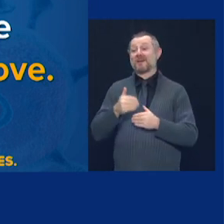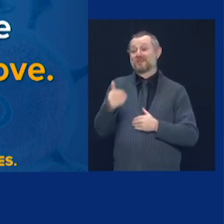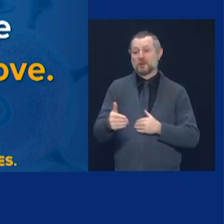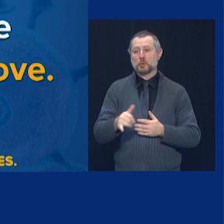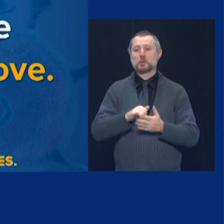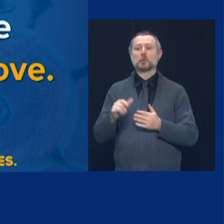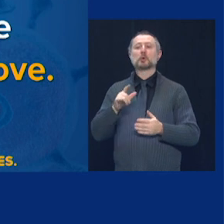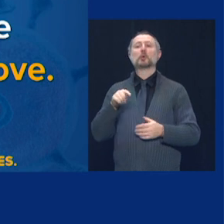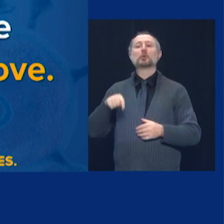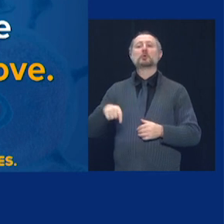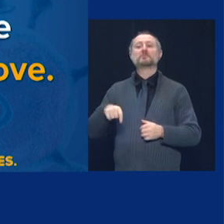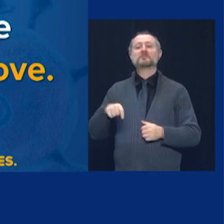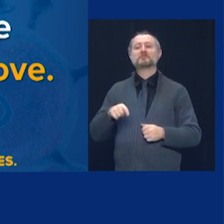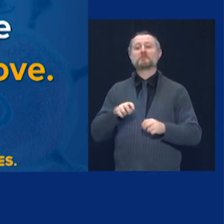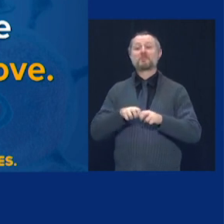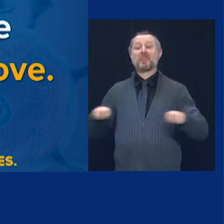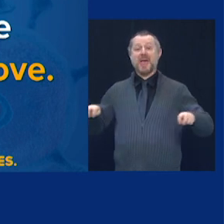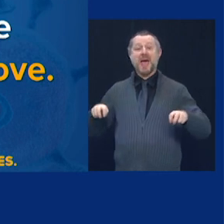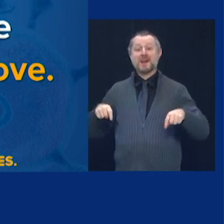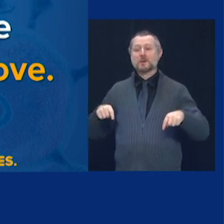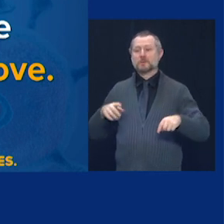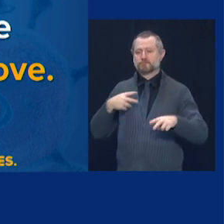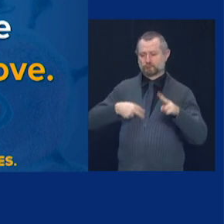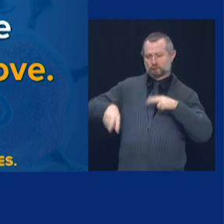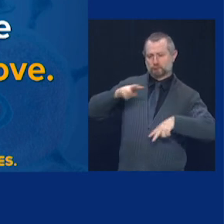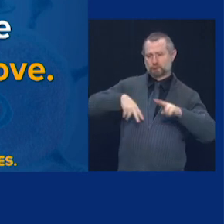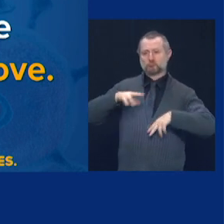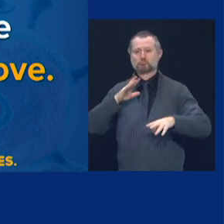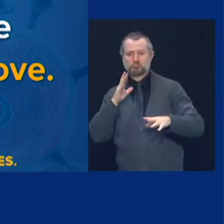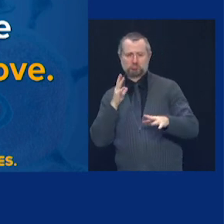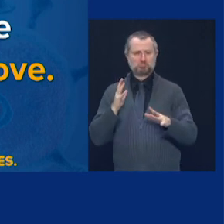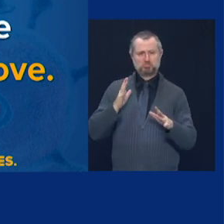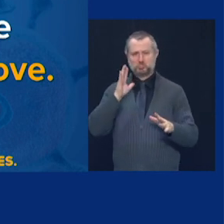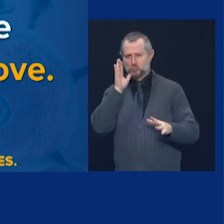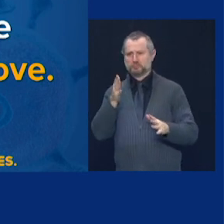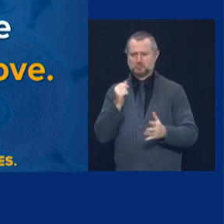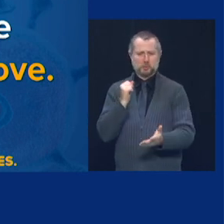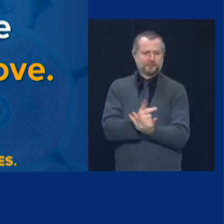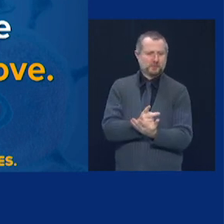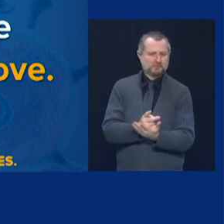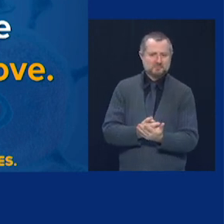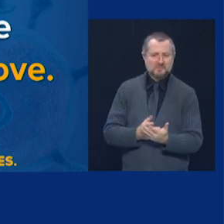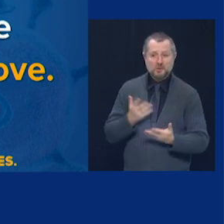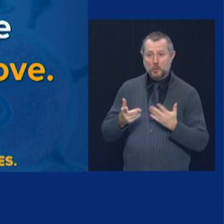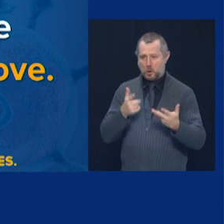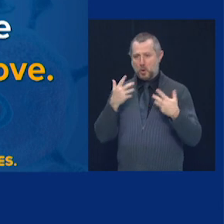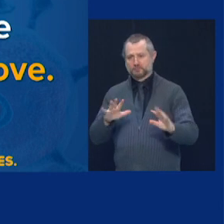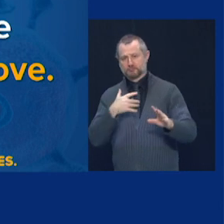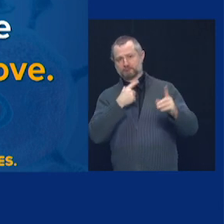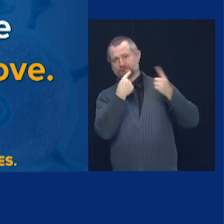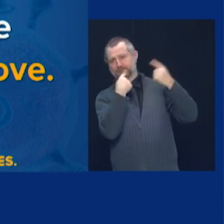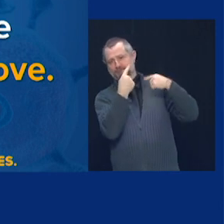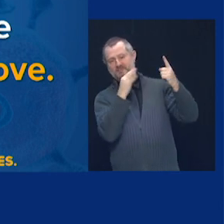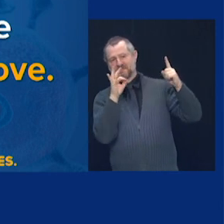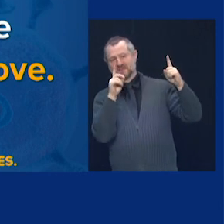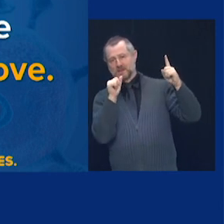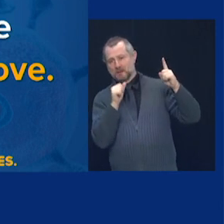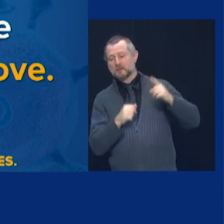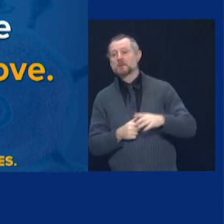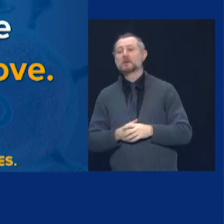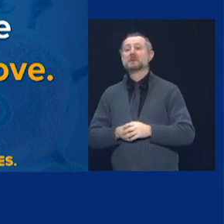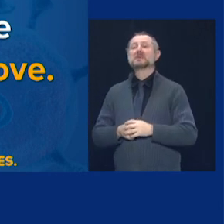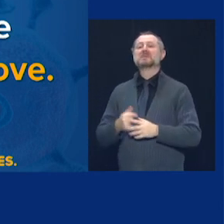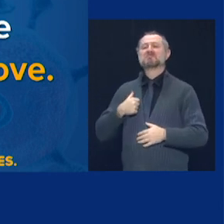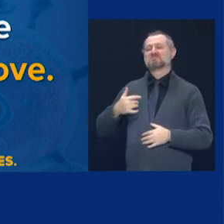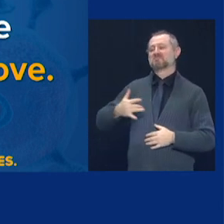and review and approve it. They've already been speaking to the FDA about the process. I think the New York panel,